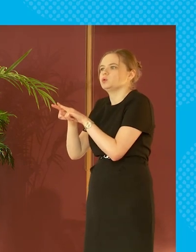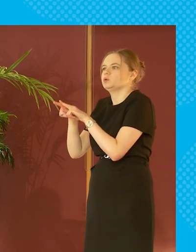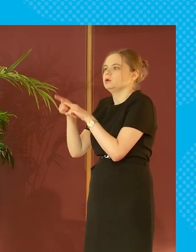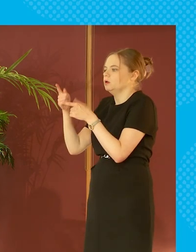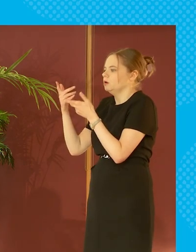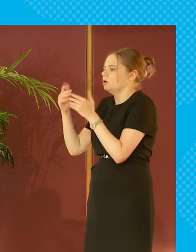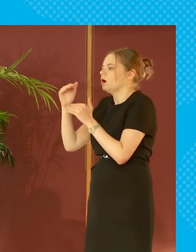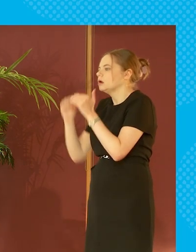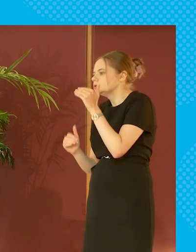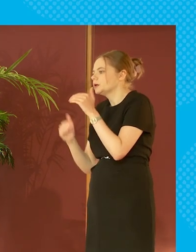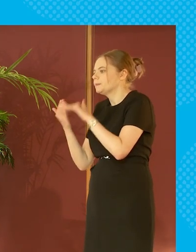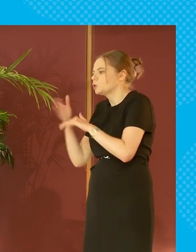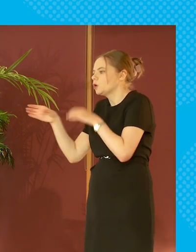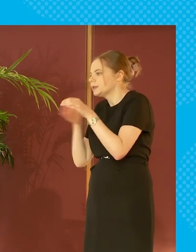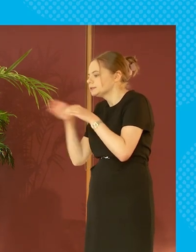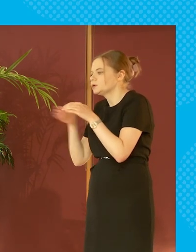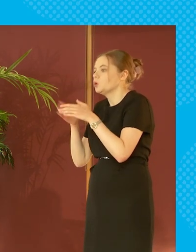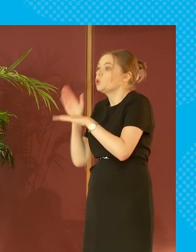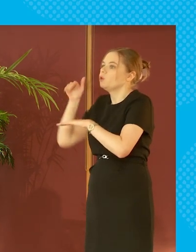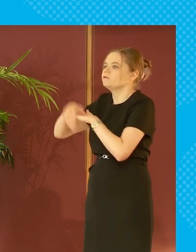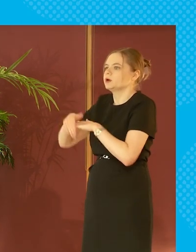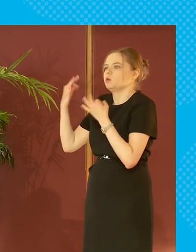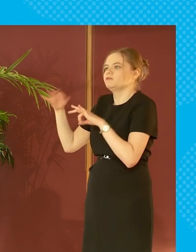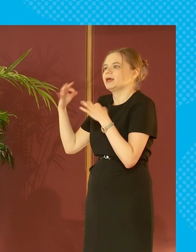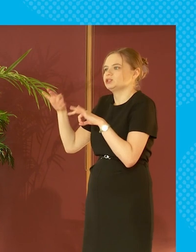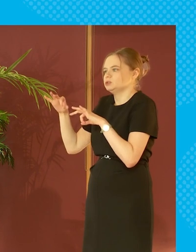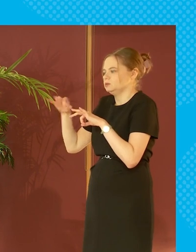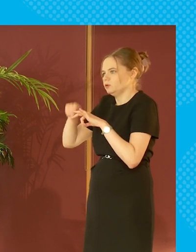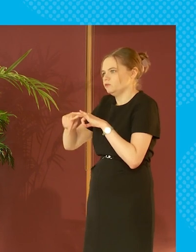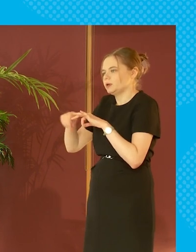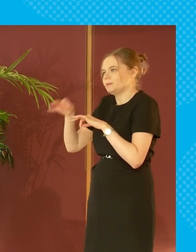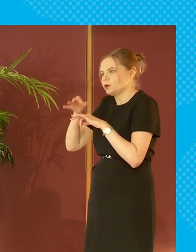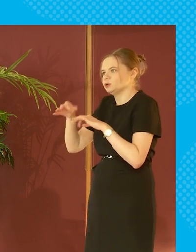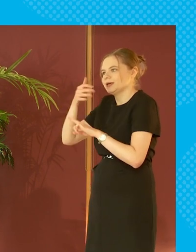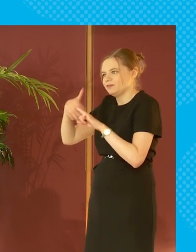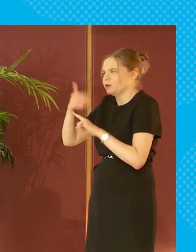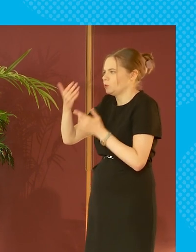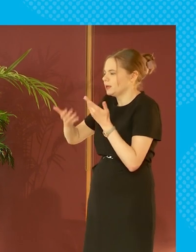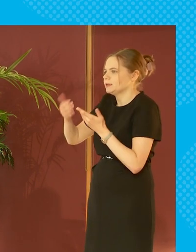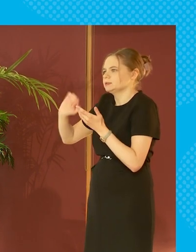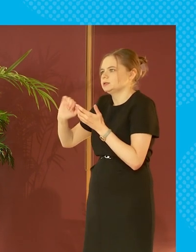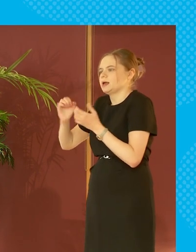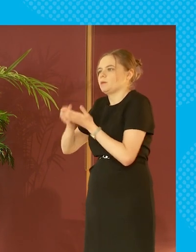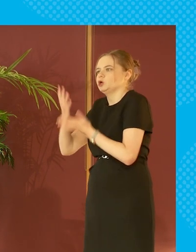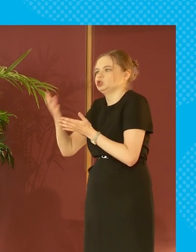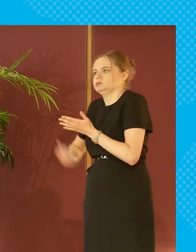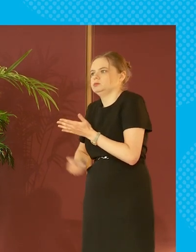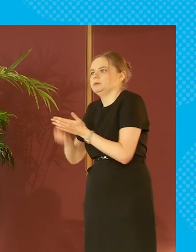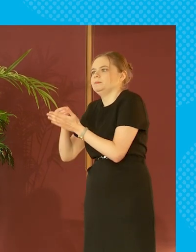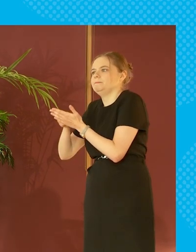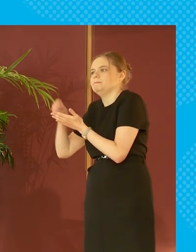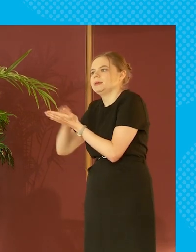of both underemployment over qualification of minority ethnic workers compared to the their paying things is really quite